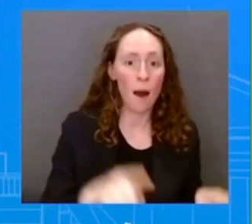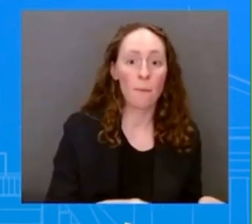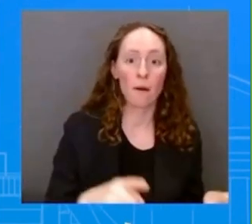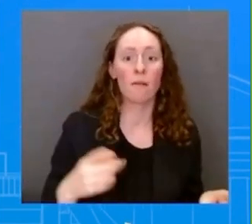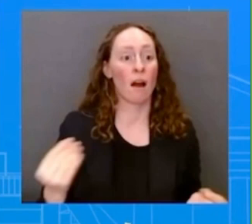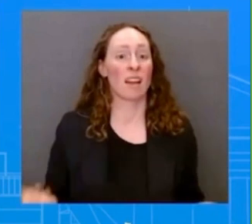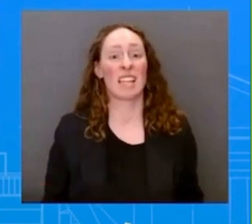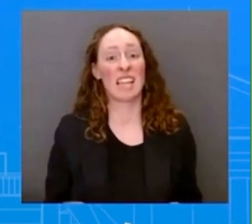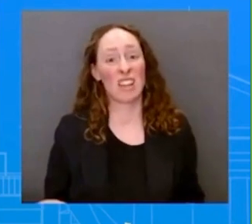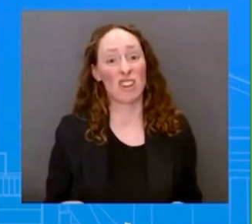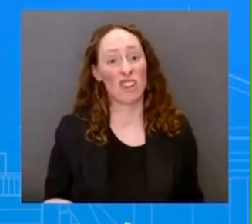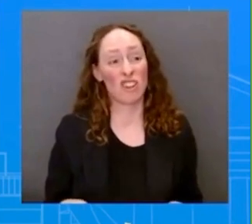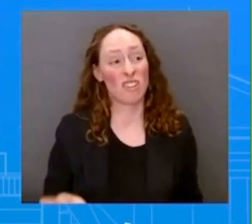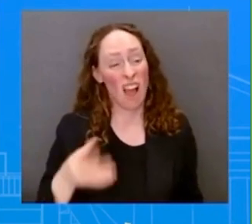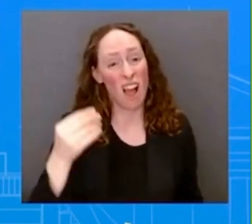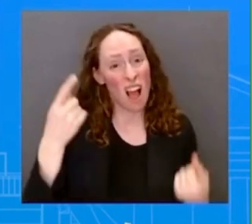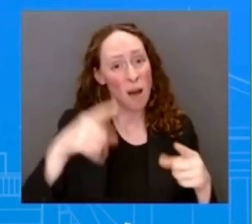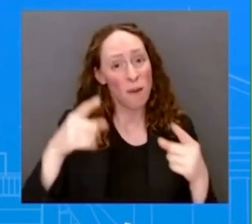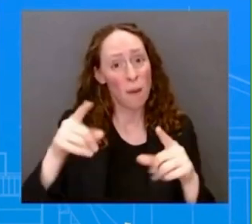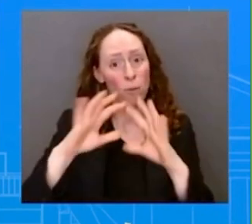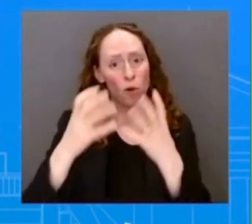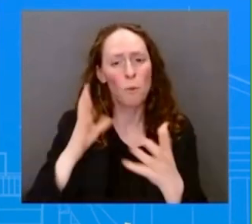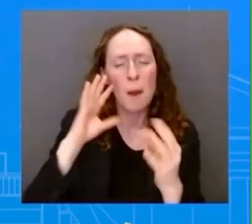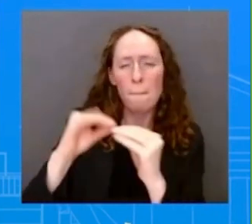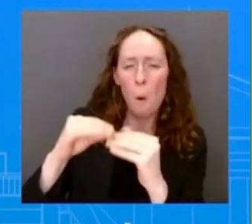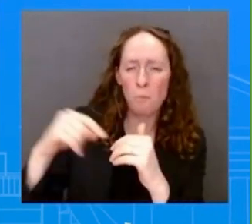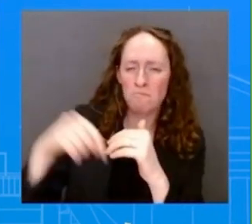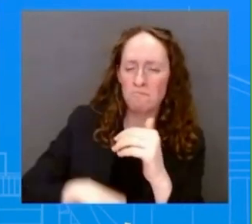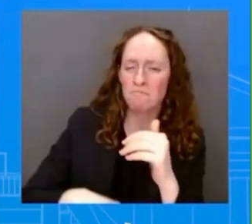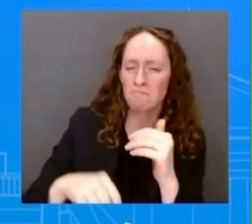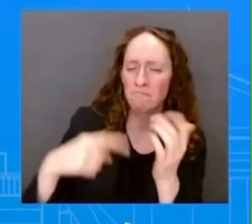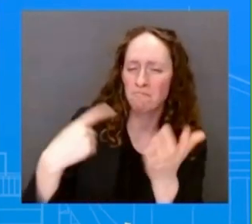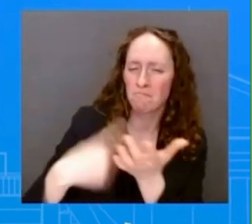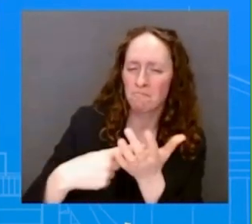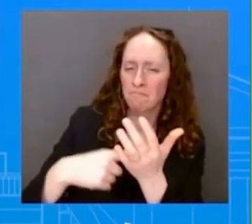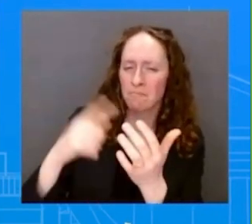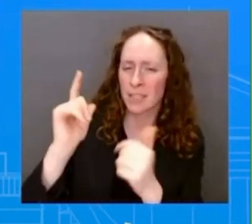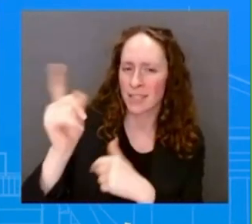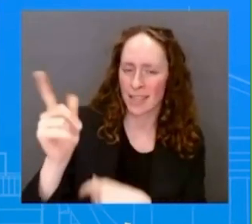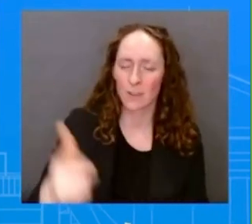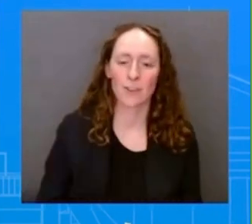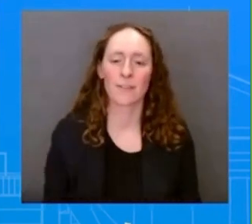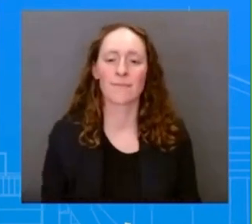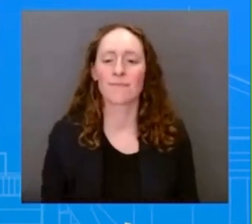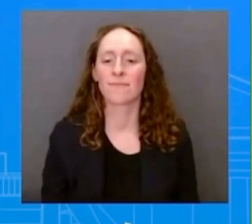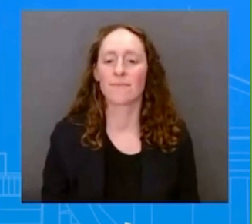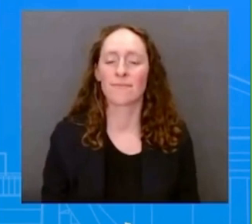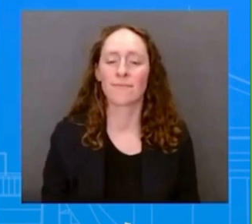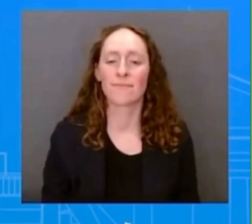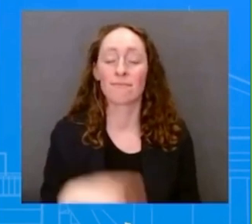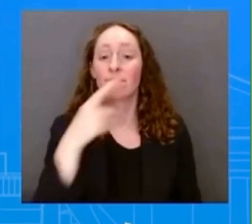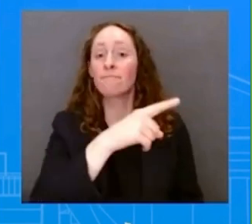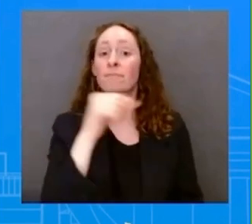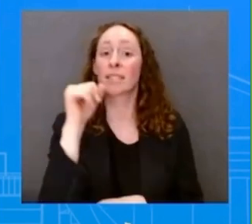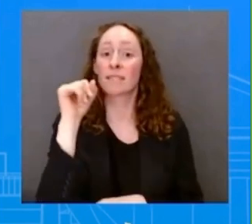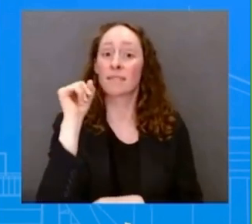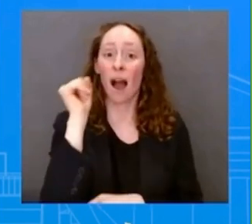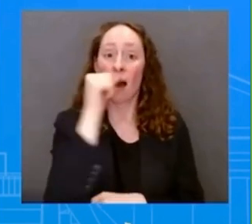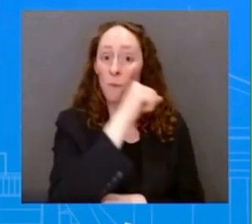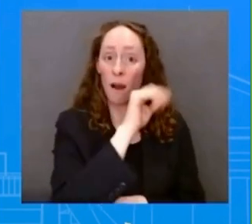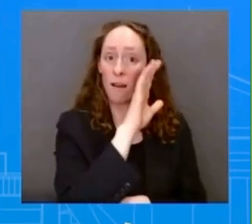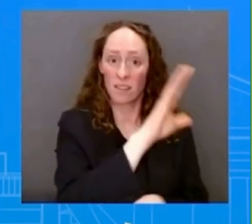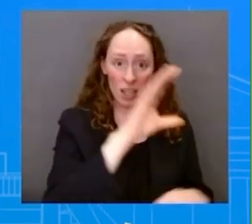And then as you also know this week Taiwan President Tsai Nguyen begins transiting the United States today.